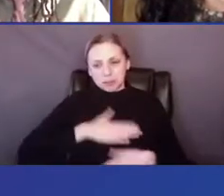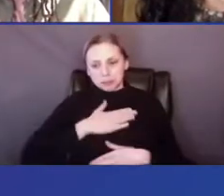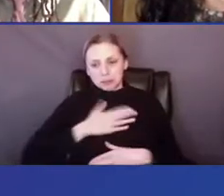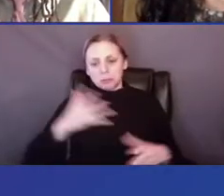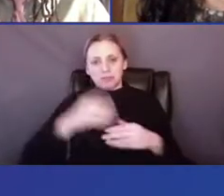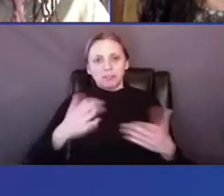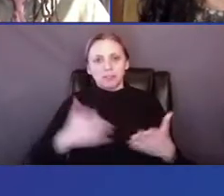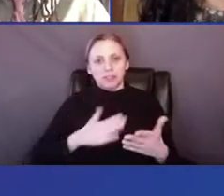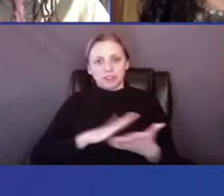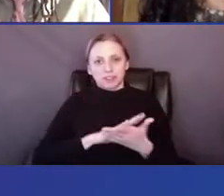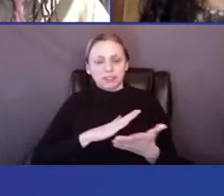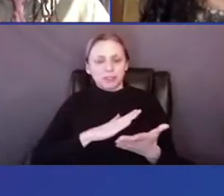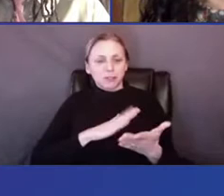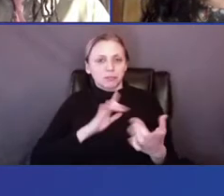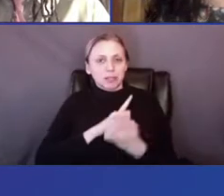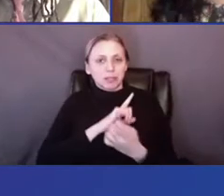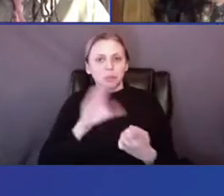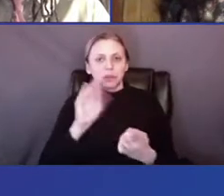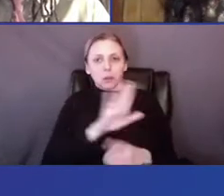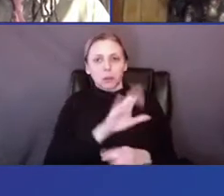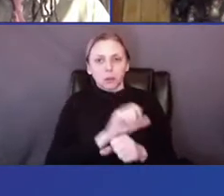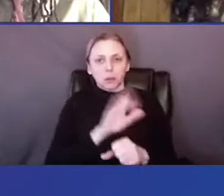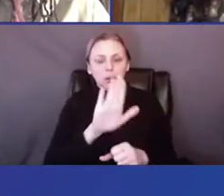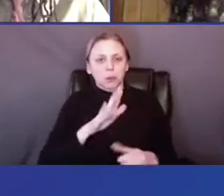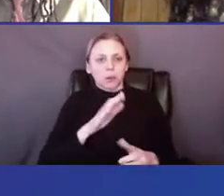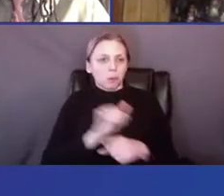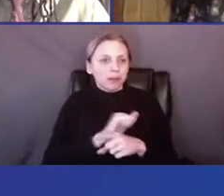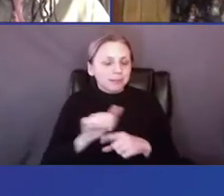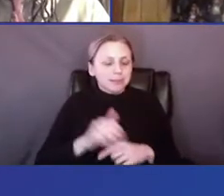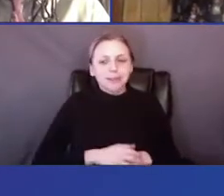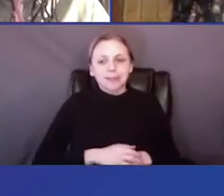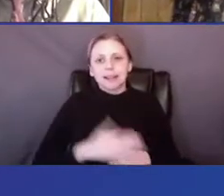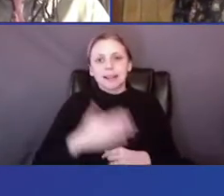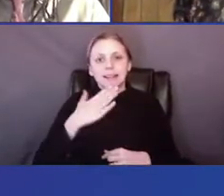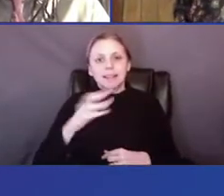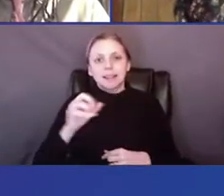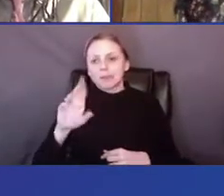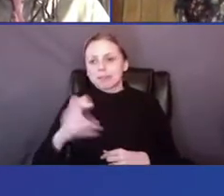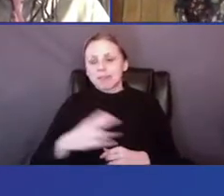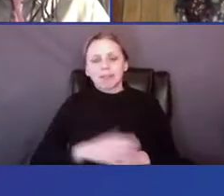and get to know you and your practice and your work. Thank you, Sarah.